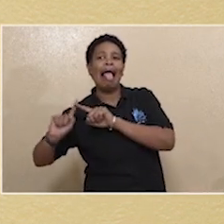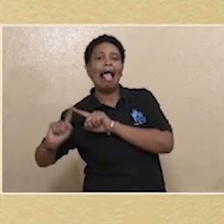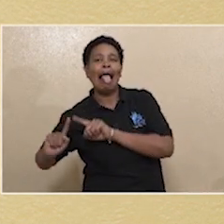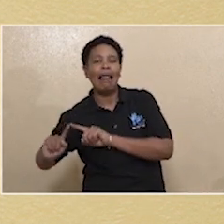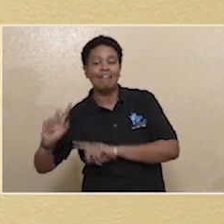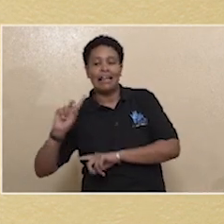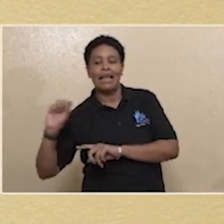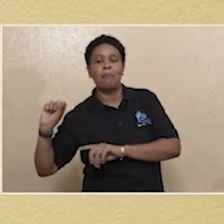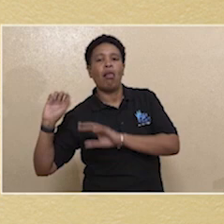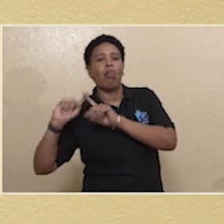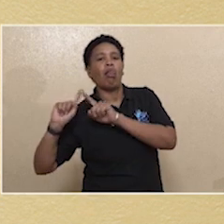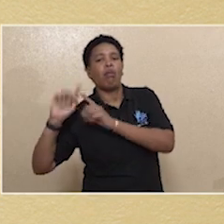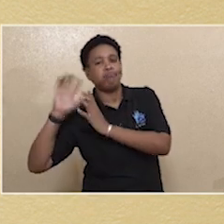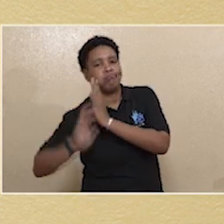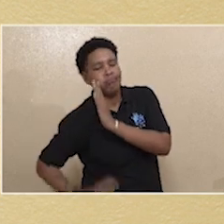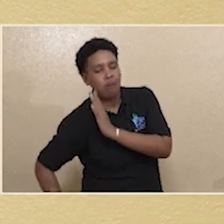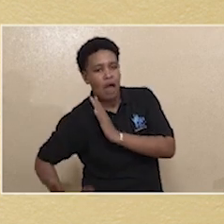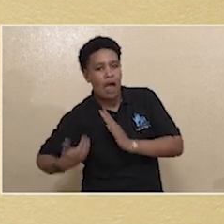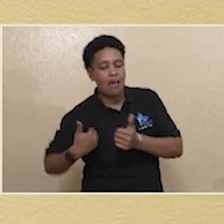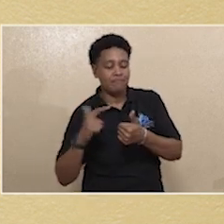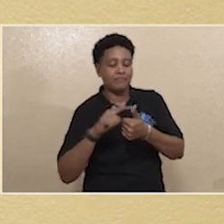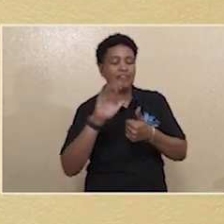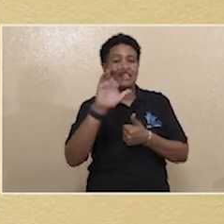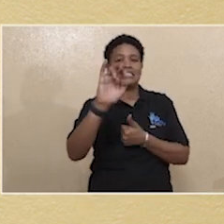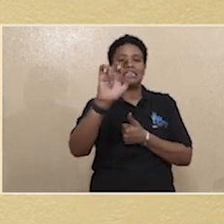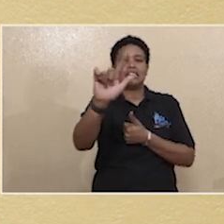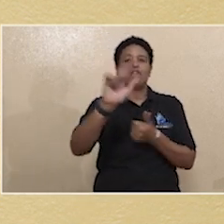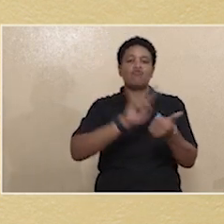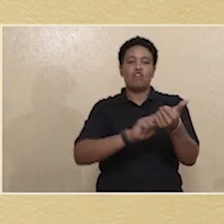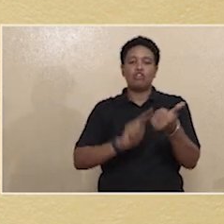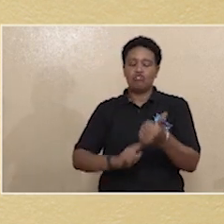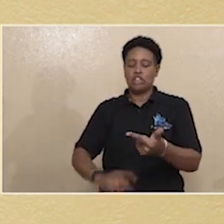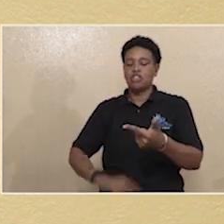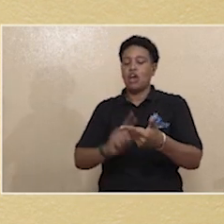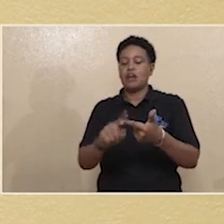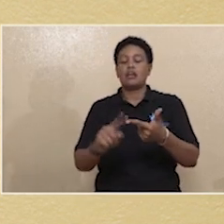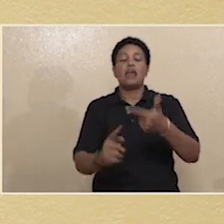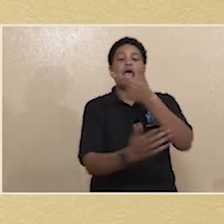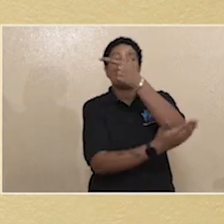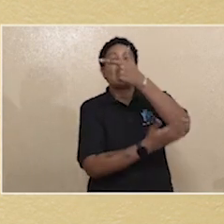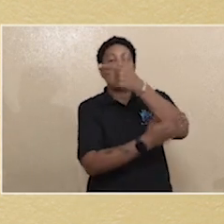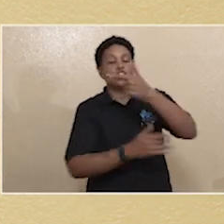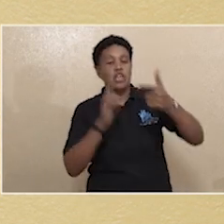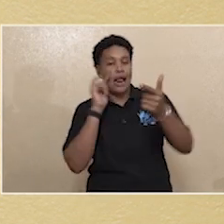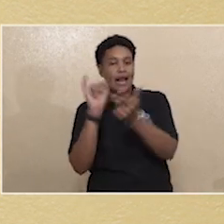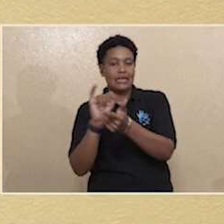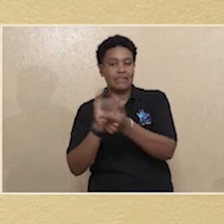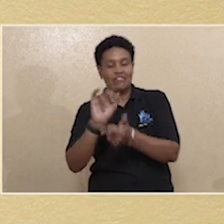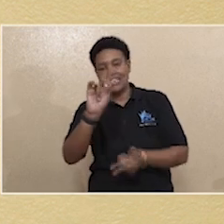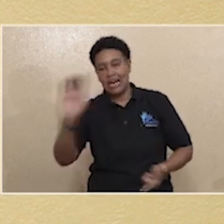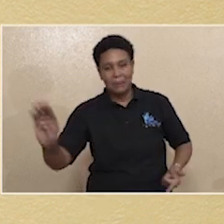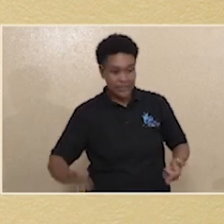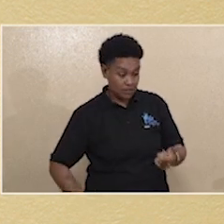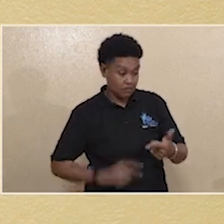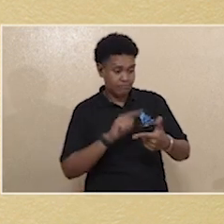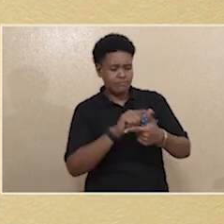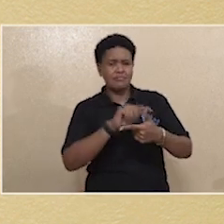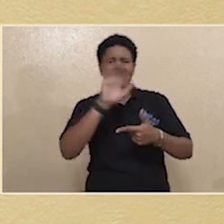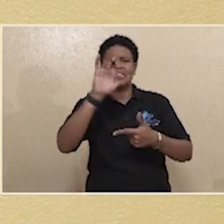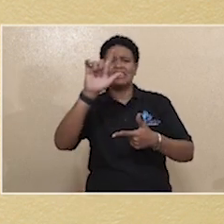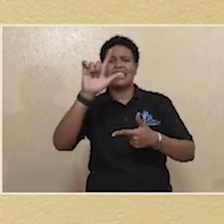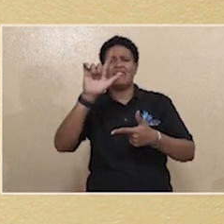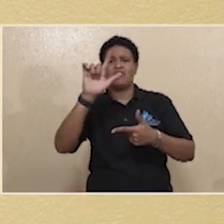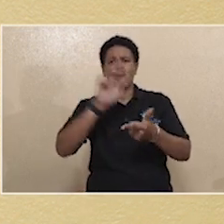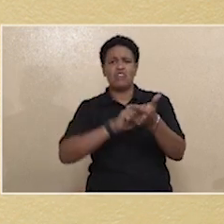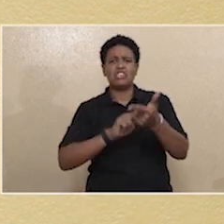of the civil registration databases and the national identification databases. Under the civil registration